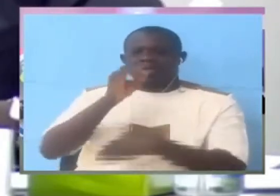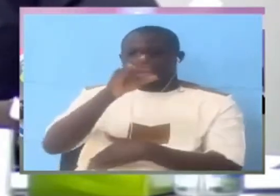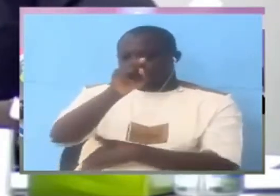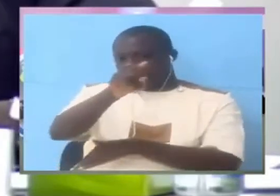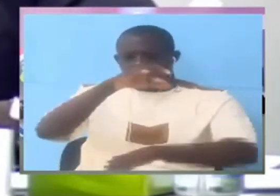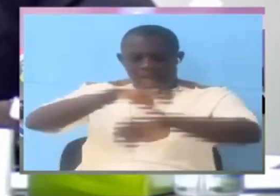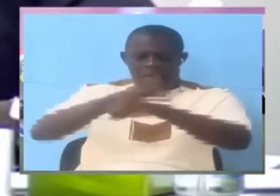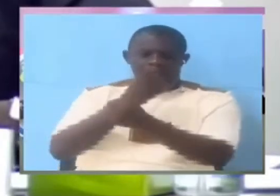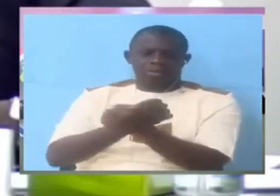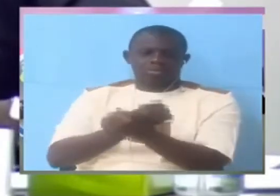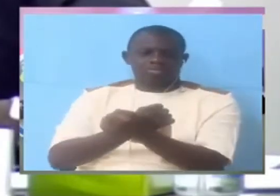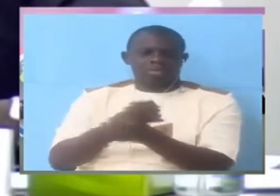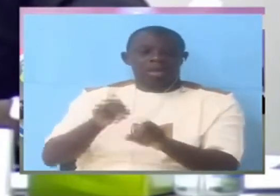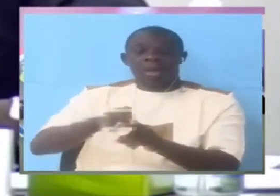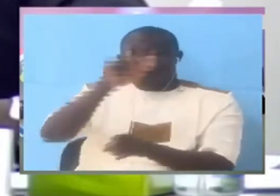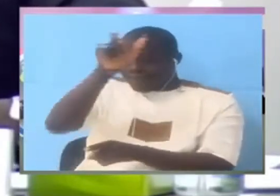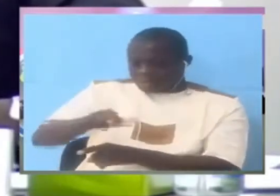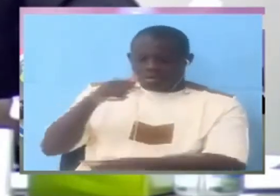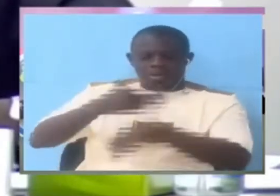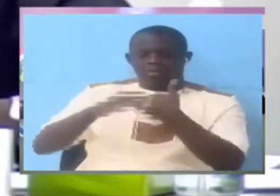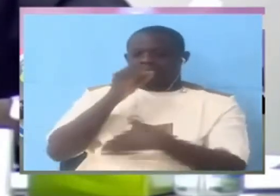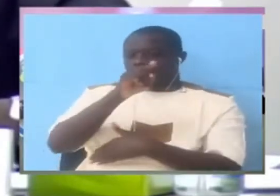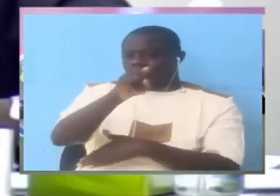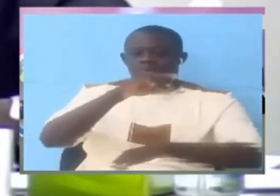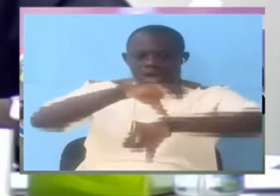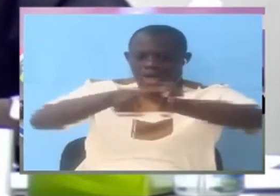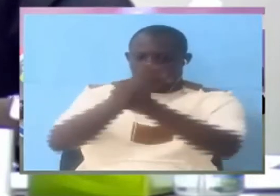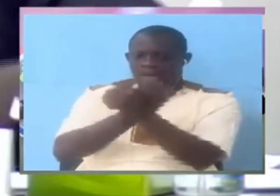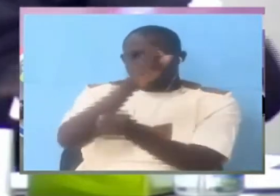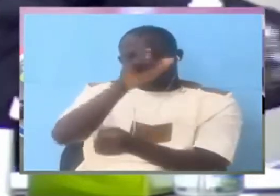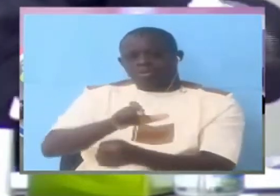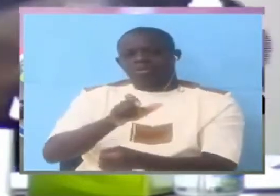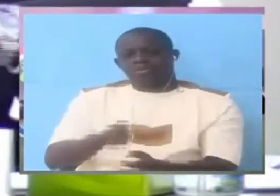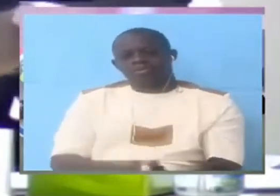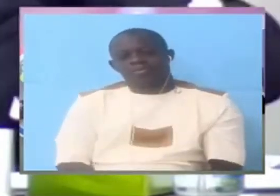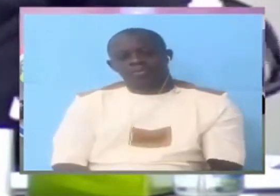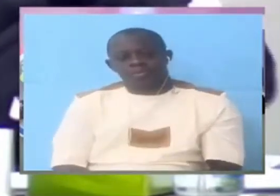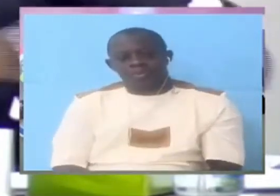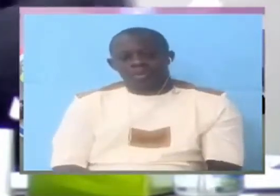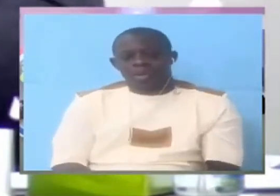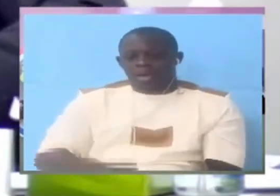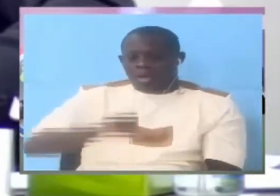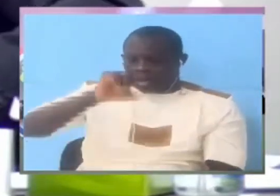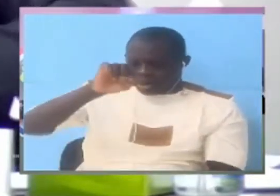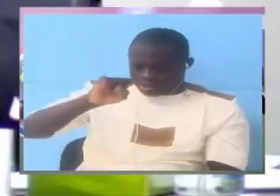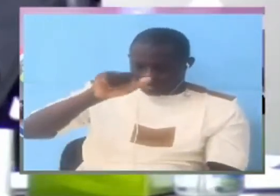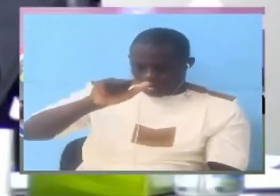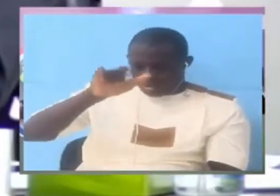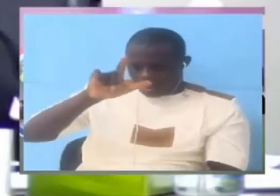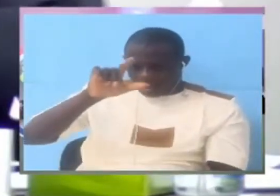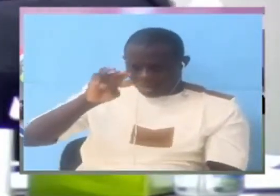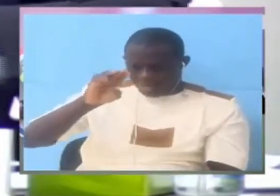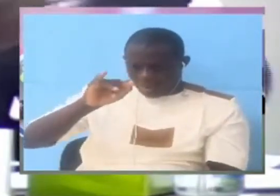team saying if i never said you arrested any final amount of quite delta yamura salmina said salmina cool